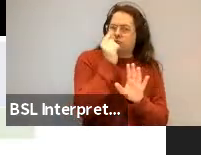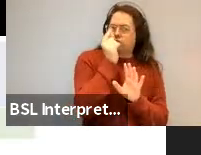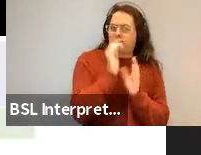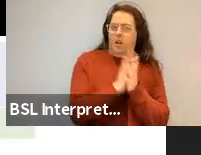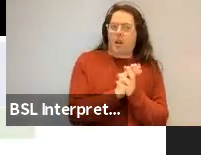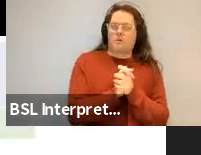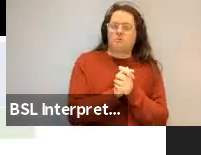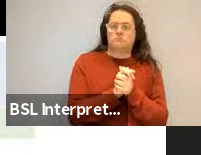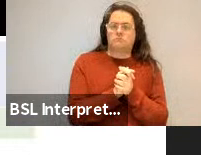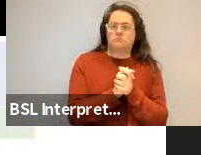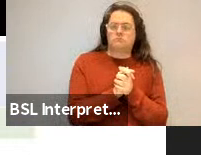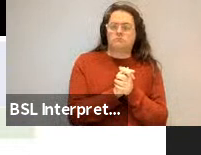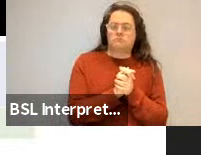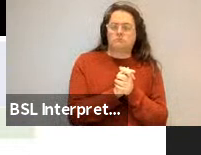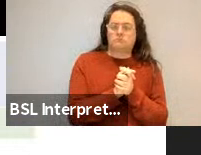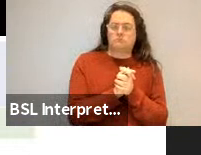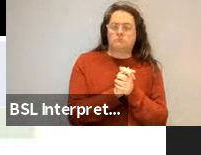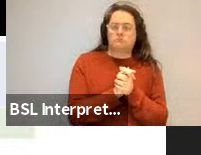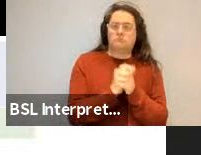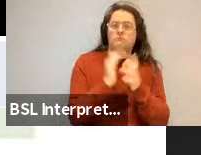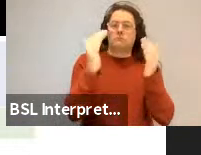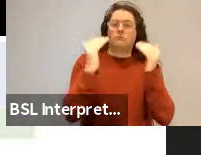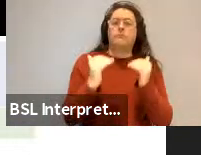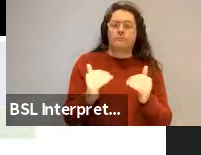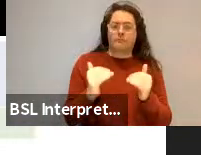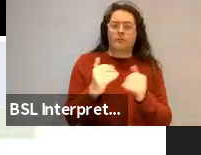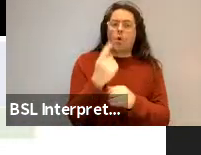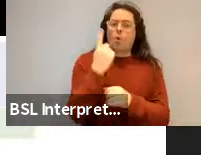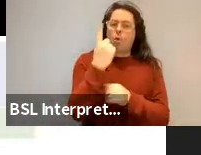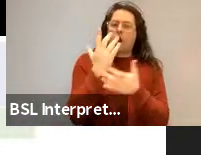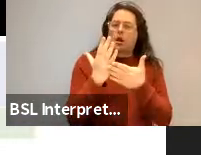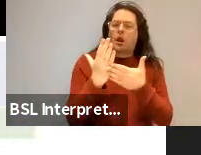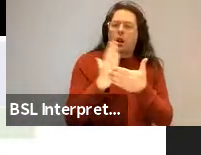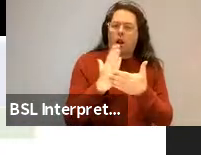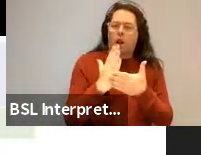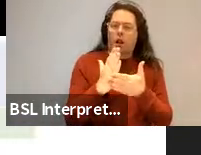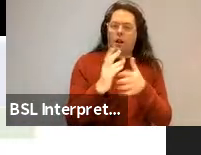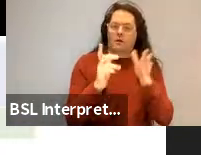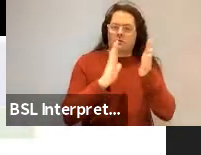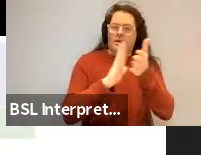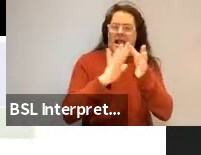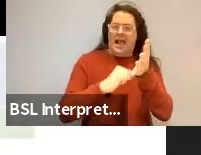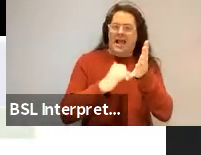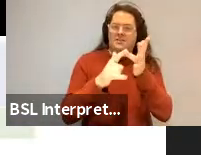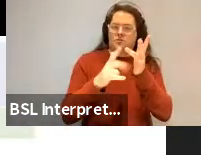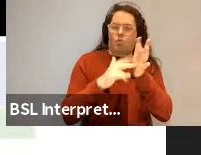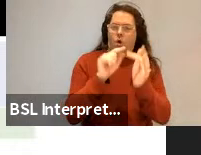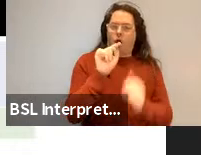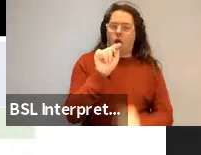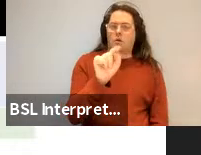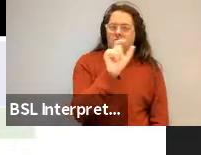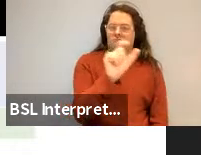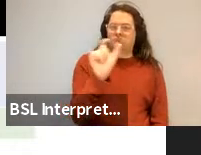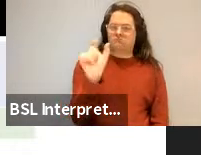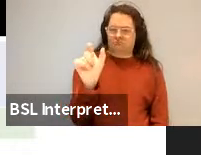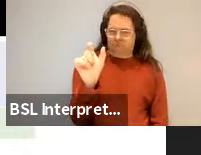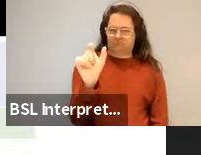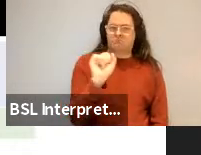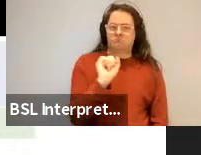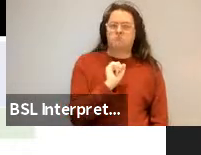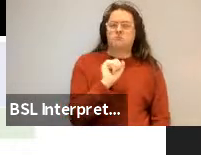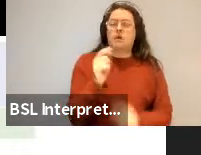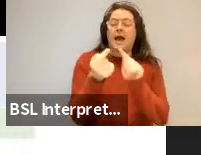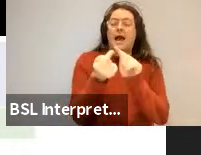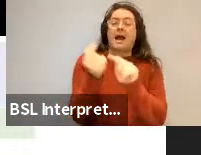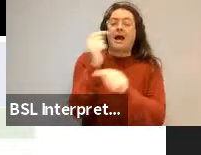that is, um, in doubt at all is the first one. So people had claimed that, remember that anaphoric one should not be a